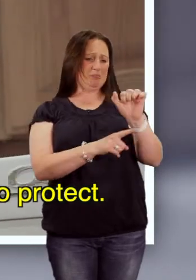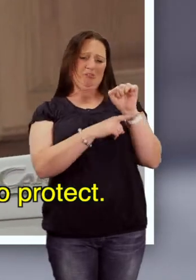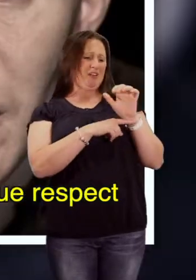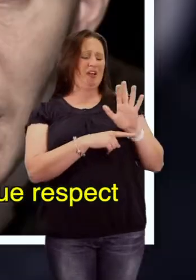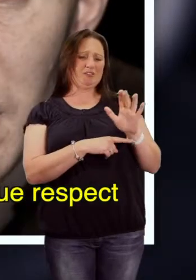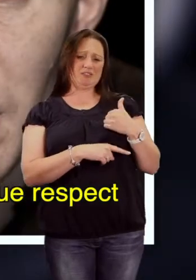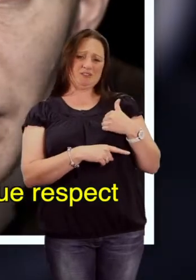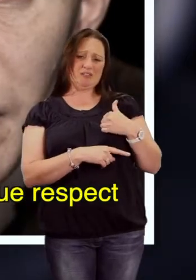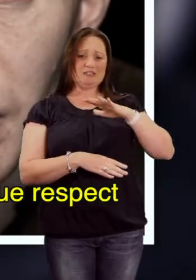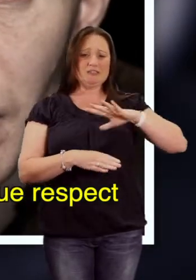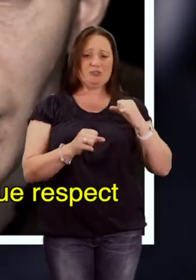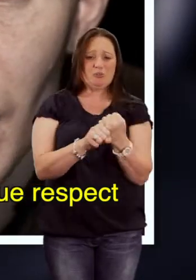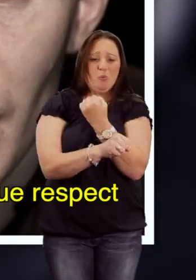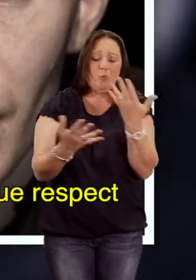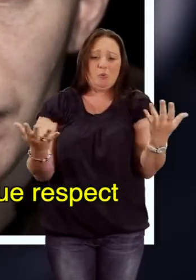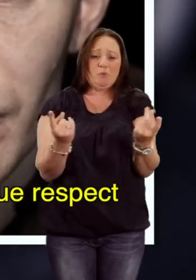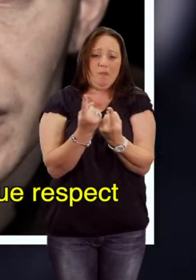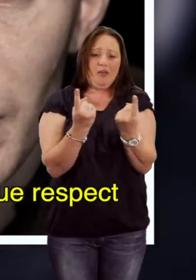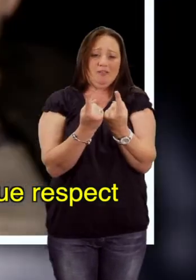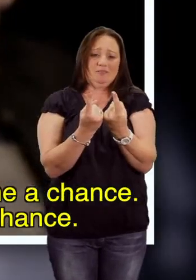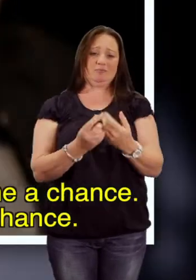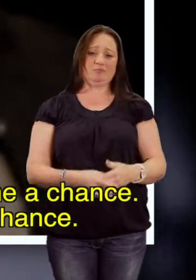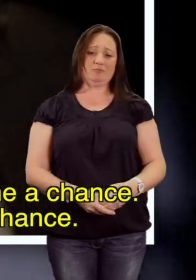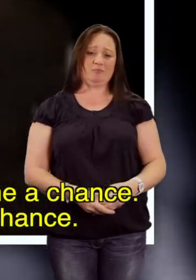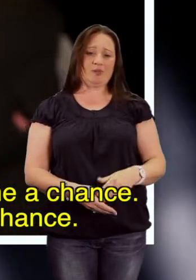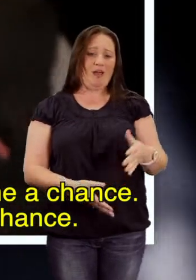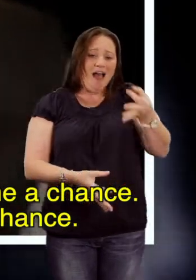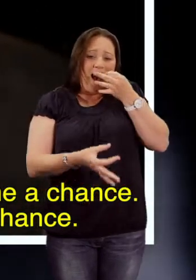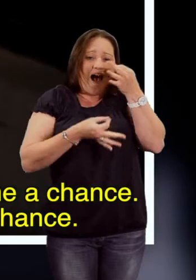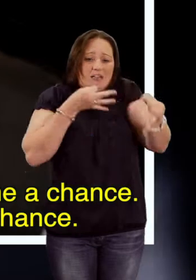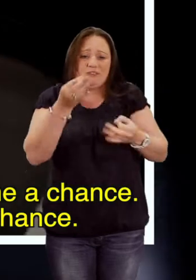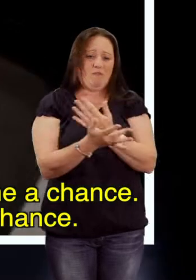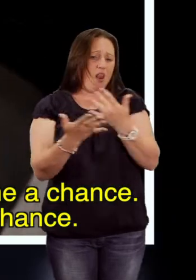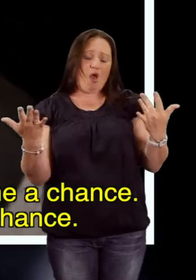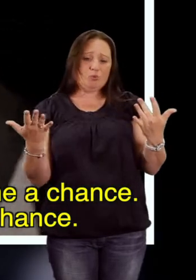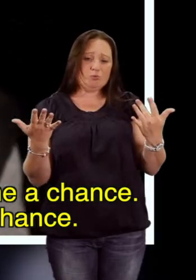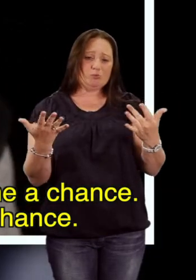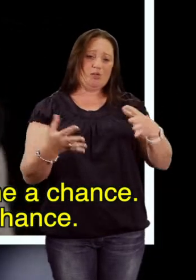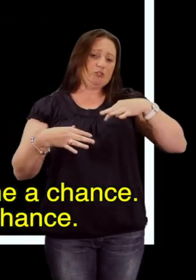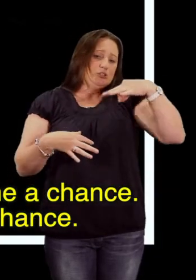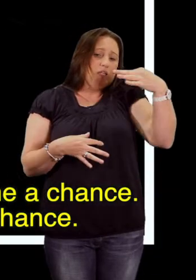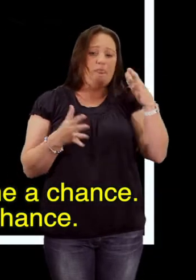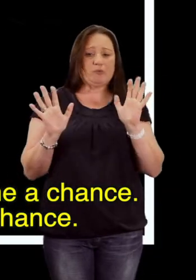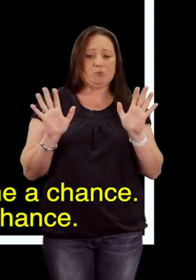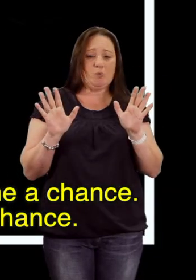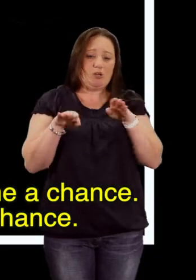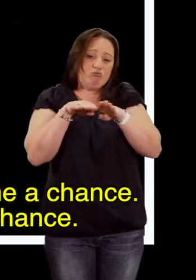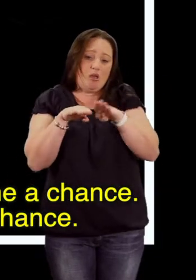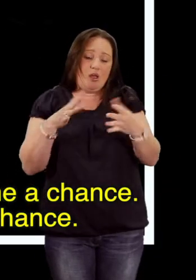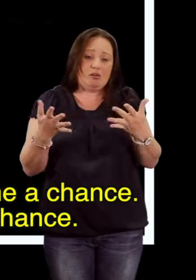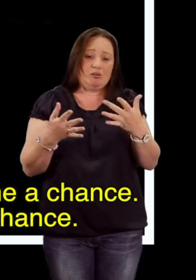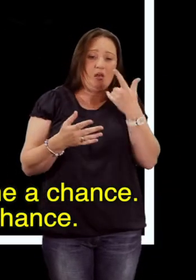to protect. I need something to do. With all due respect. I'm not asking for much. Just give me a chance. After some training.